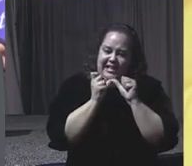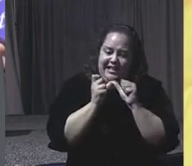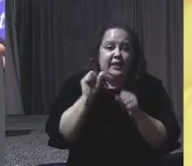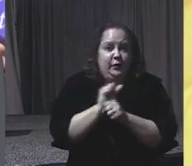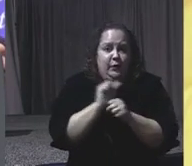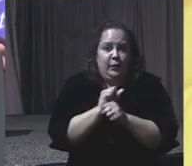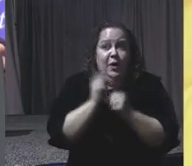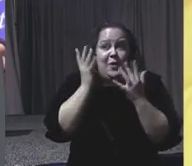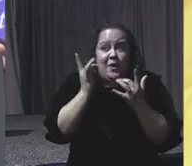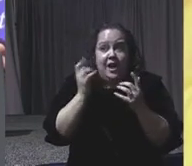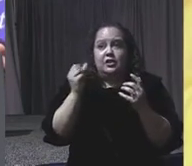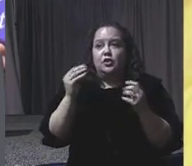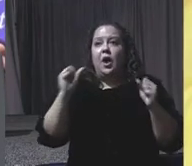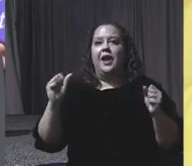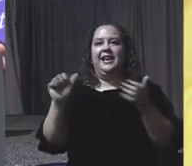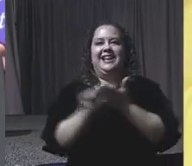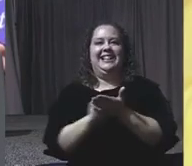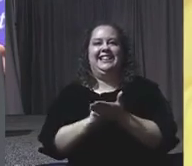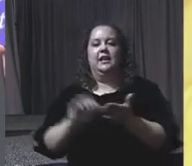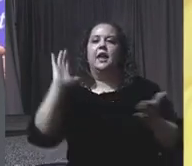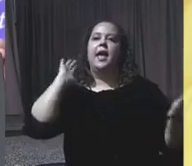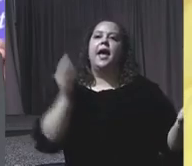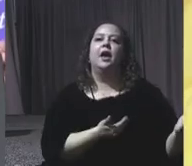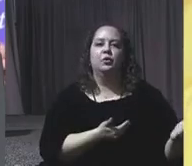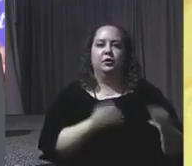work so that I can clean our museum.